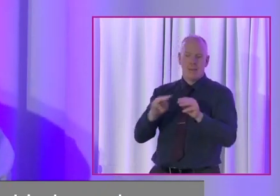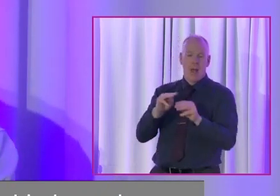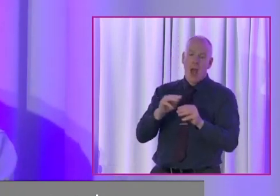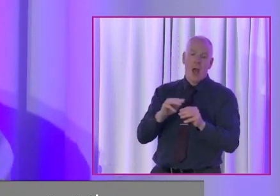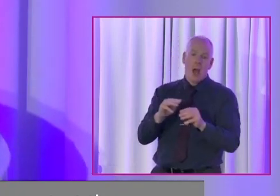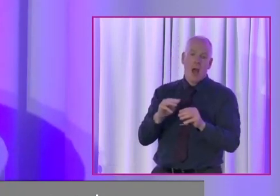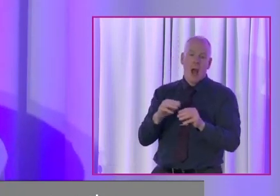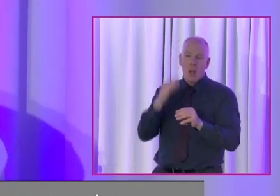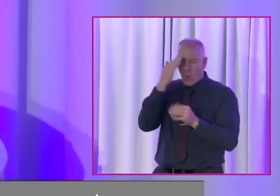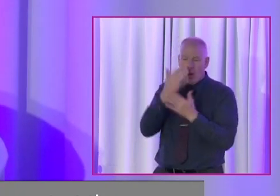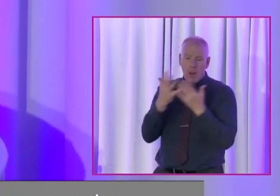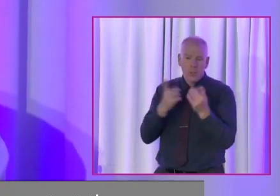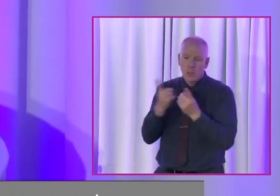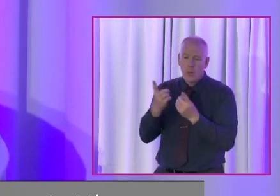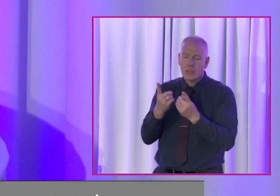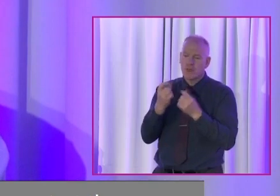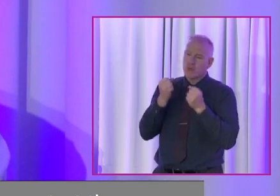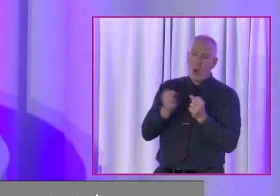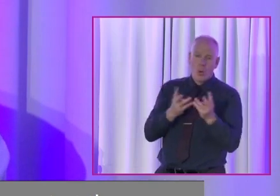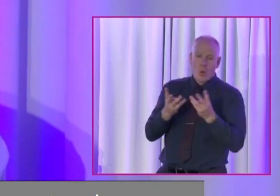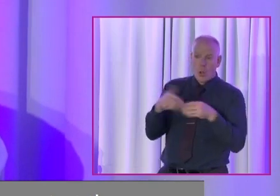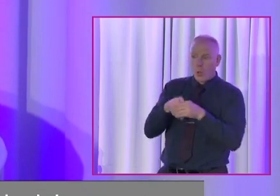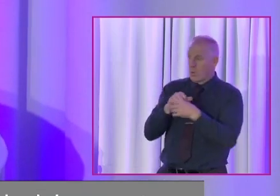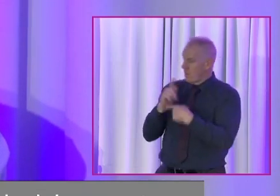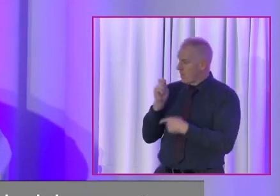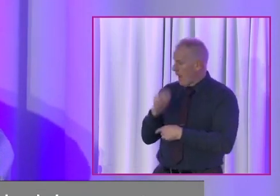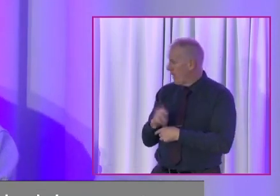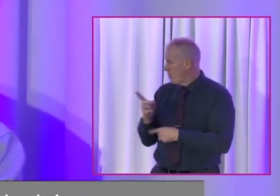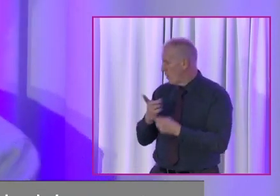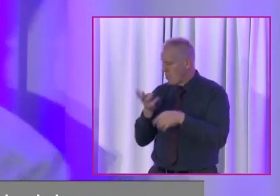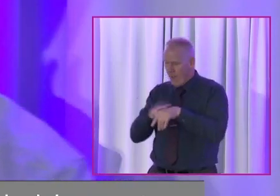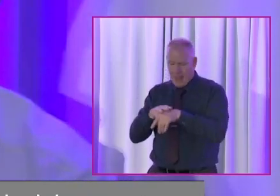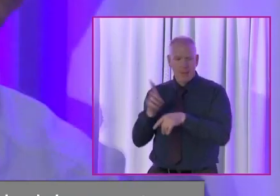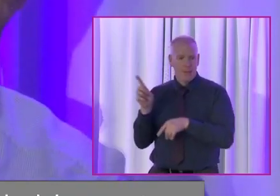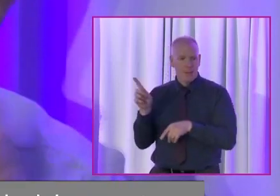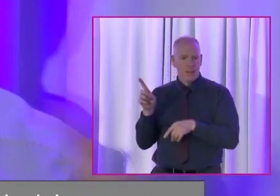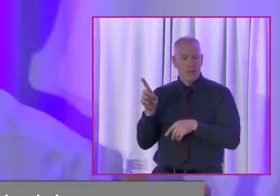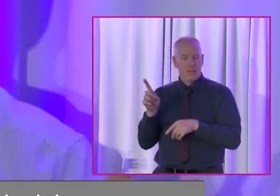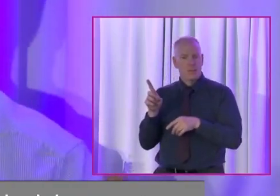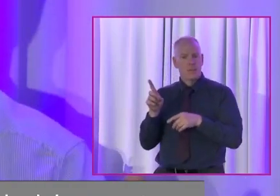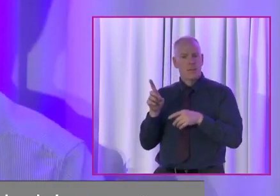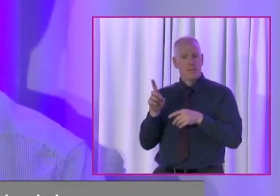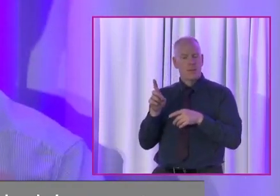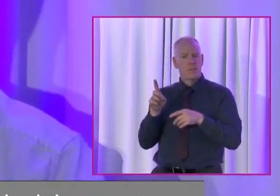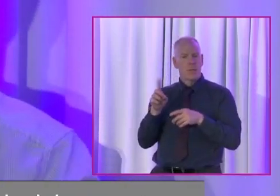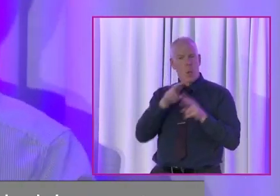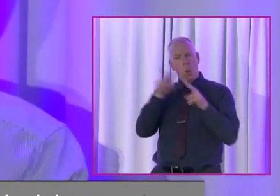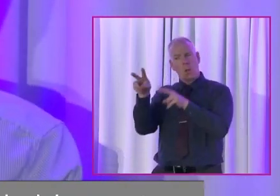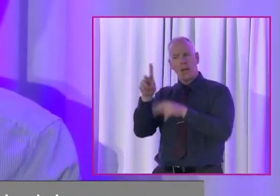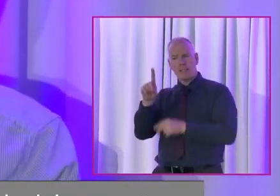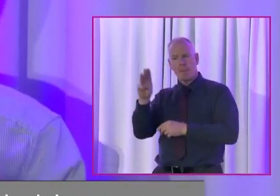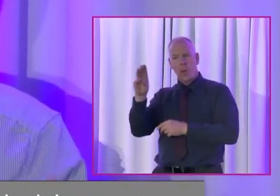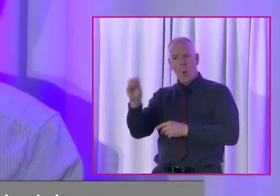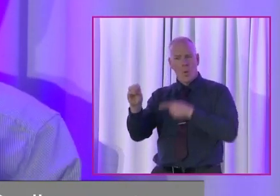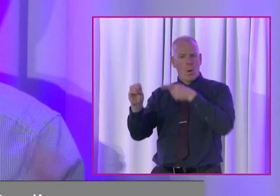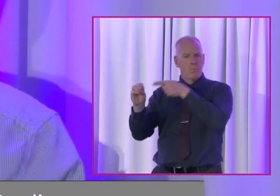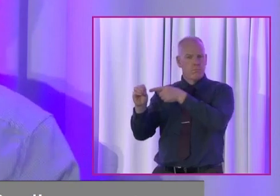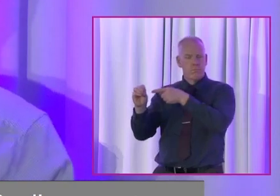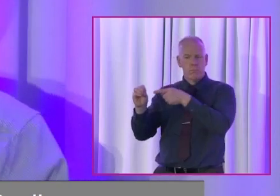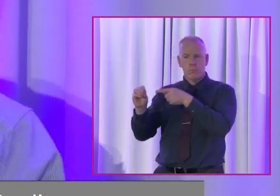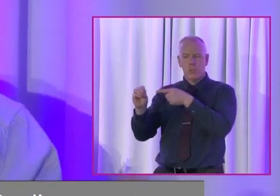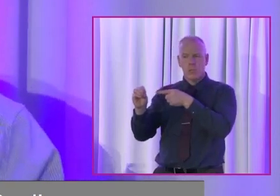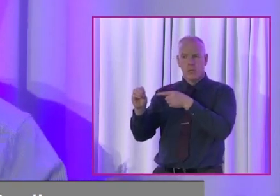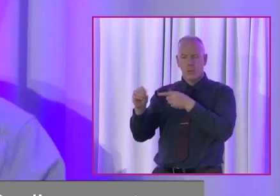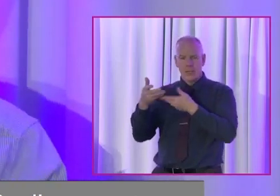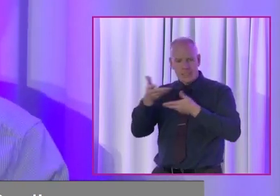I know Tom's doing great work as well. And that's very important. You know, DPOs, and I'm very strong about DPOs because, you know, we talk